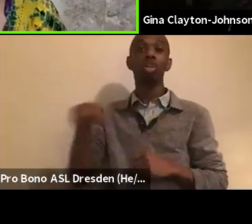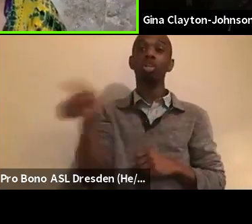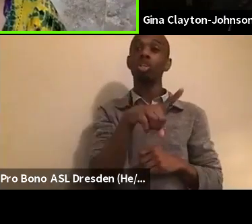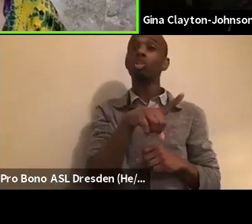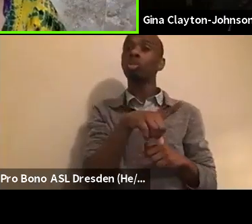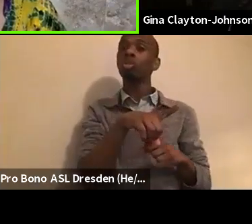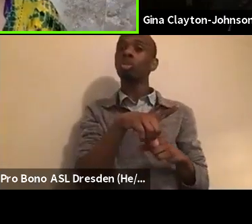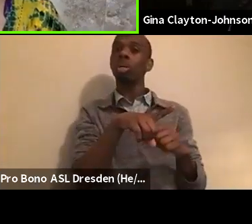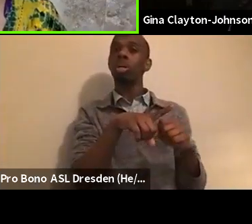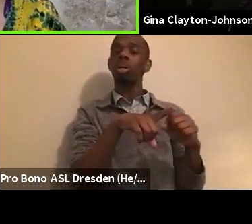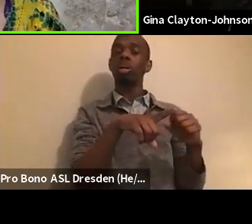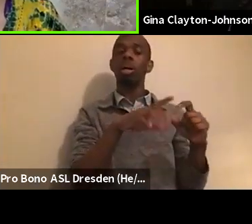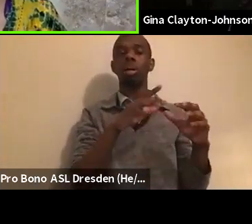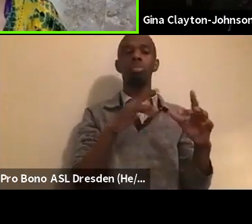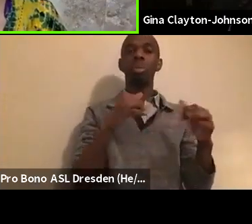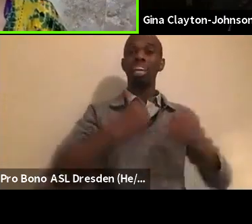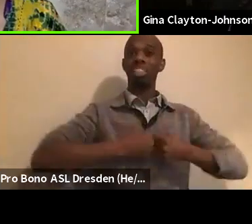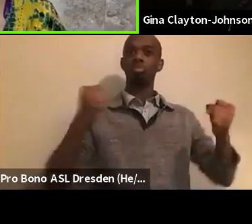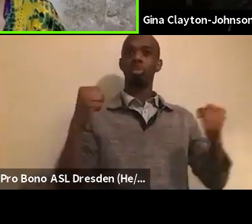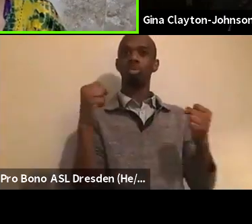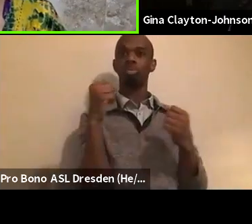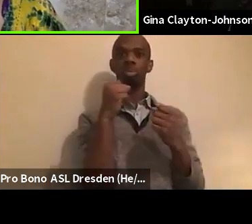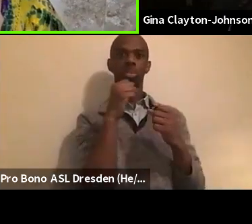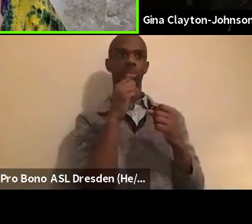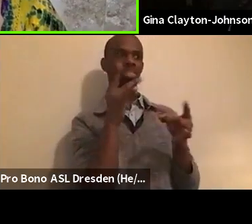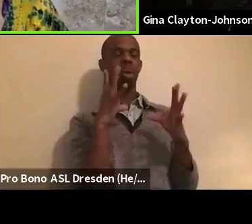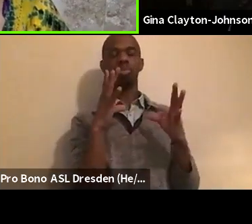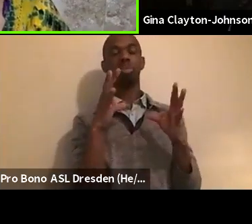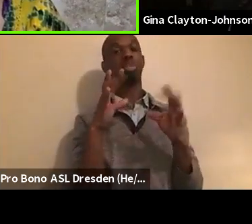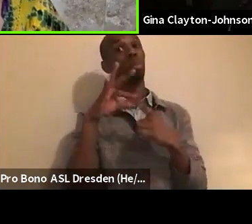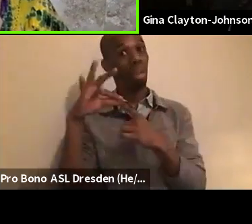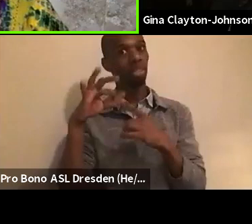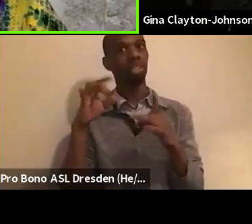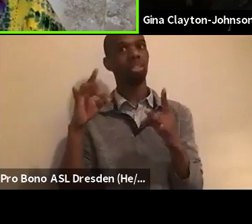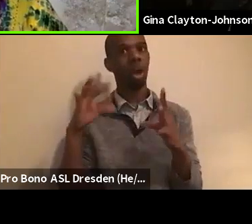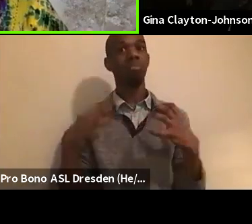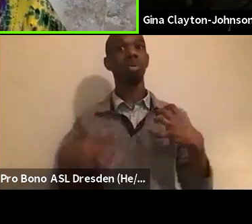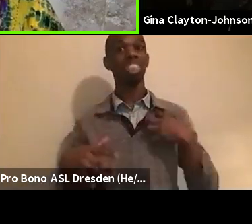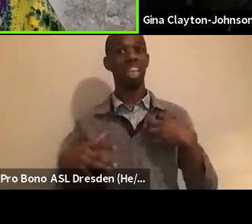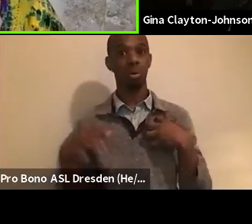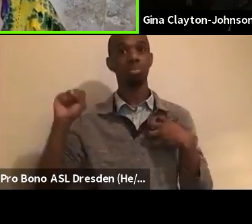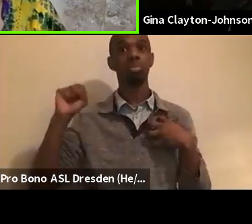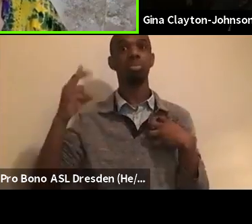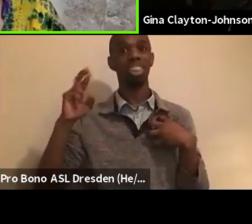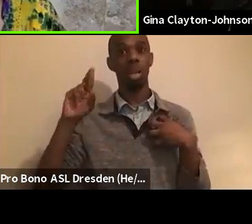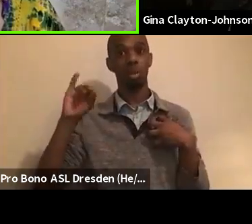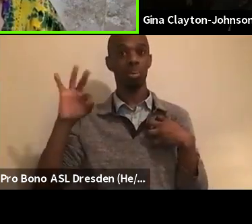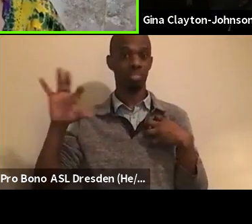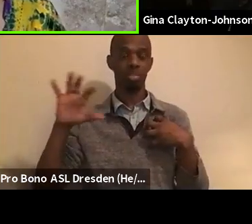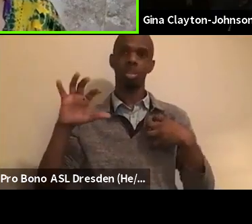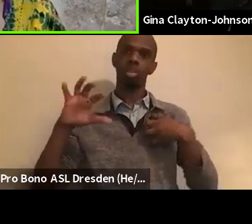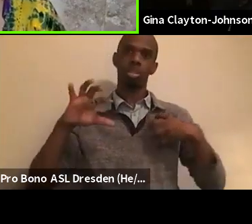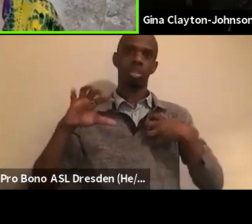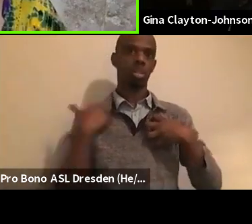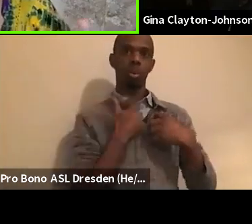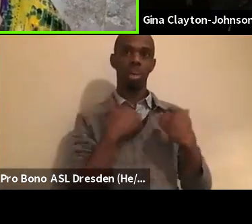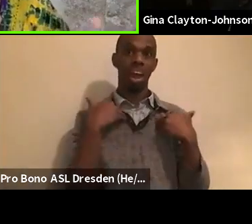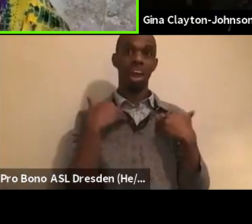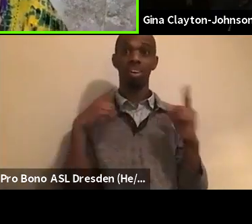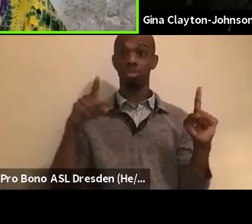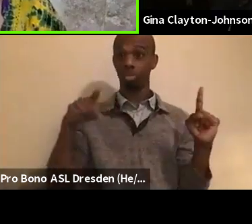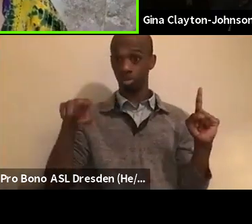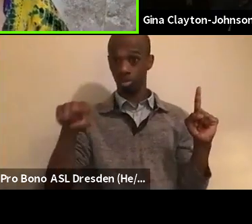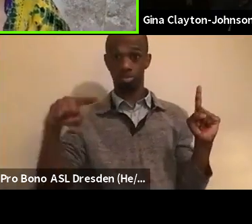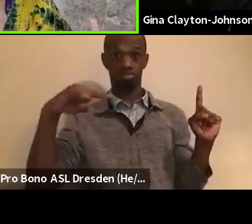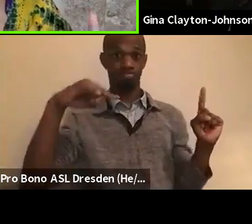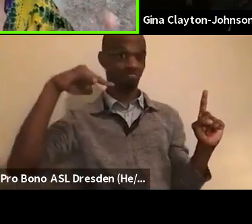especially this terrible sheriff that we have. Right. Um, and really been visionary and courageous and saying, you know, I want